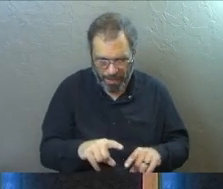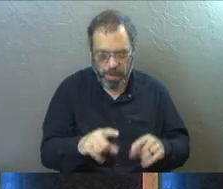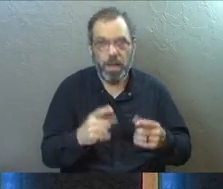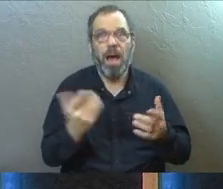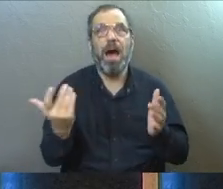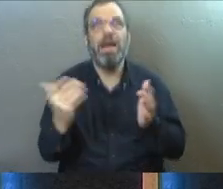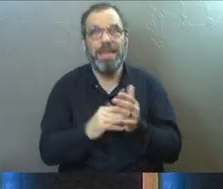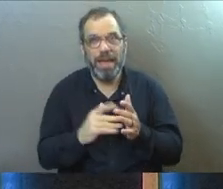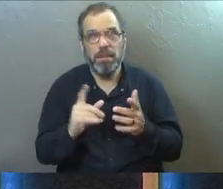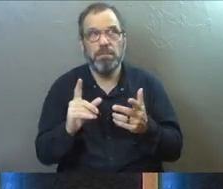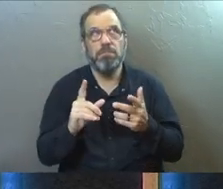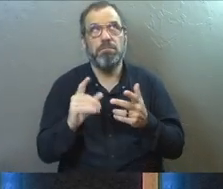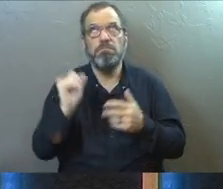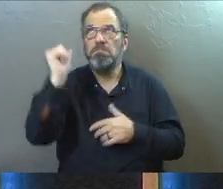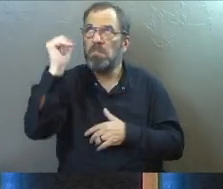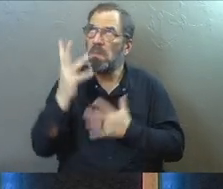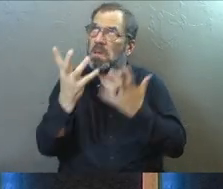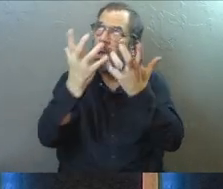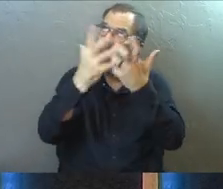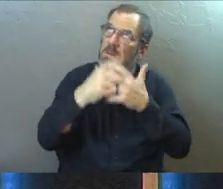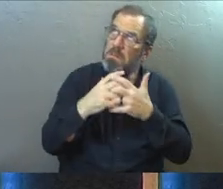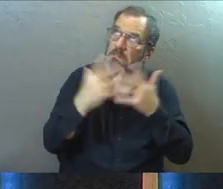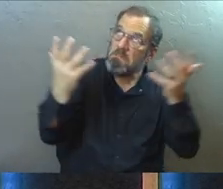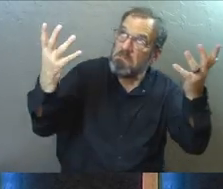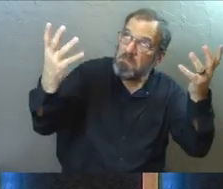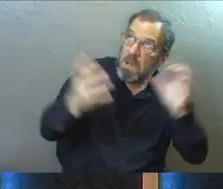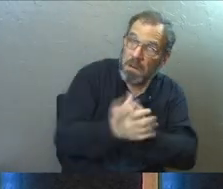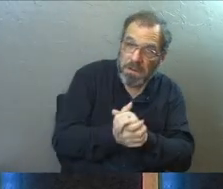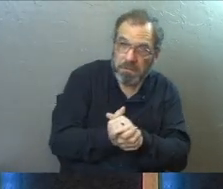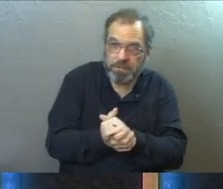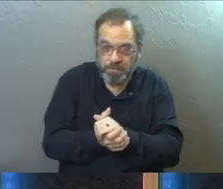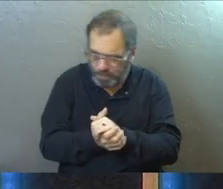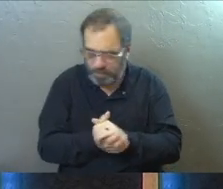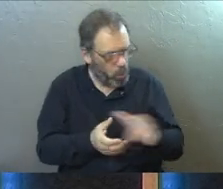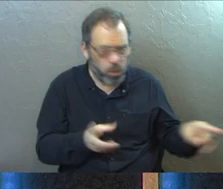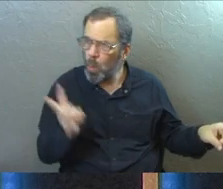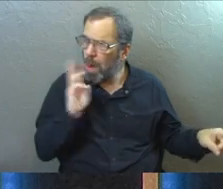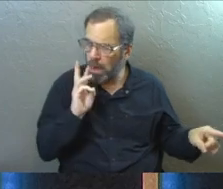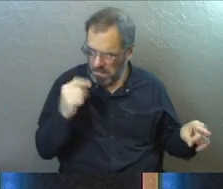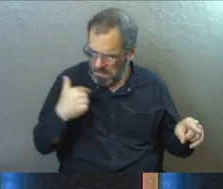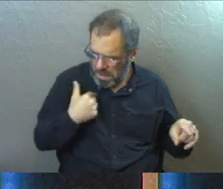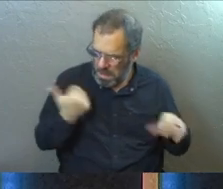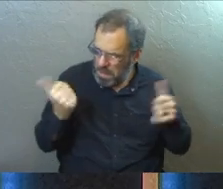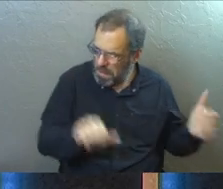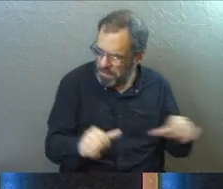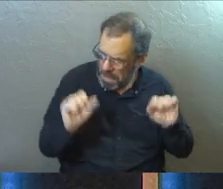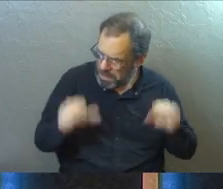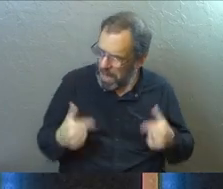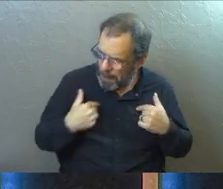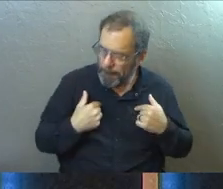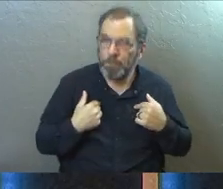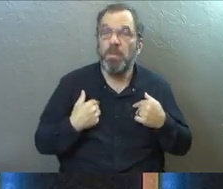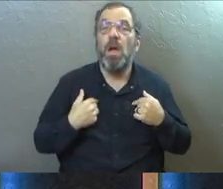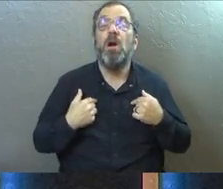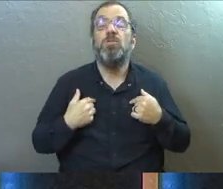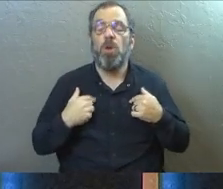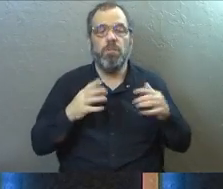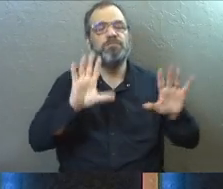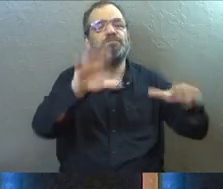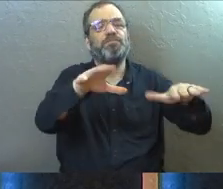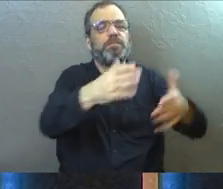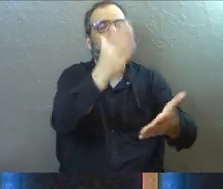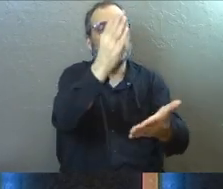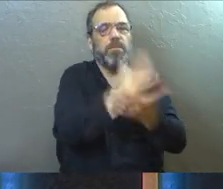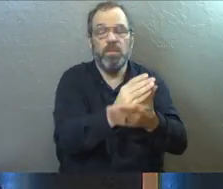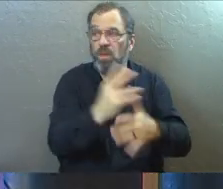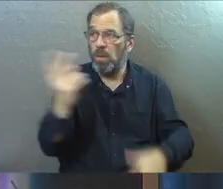another coincidence. Maybe, God. Maybe. Look, there's some water. Why can't I be baptized? And so he ordered the carriage to